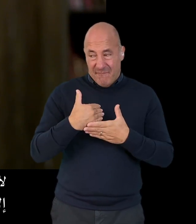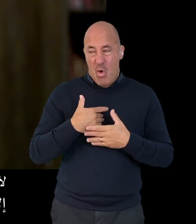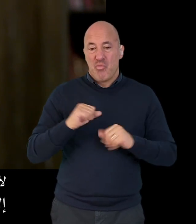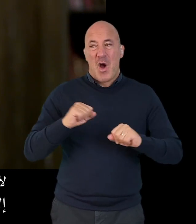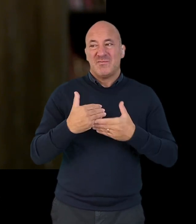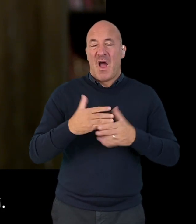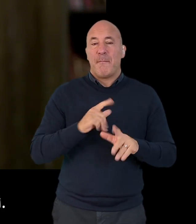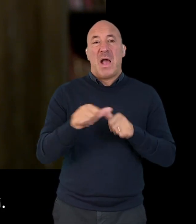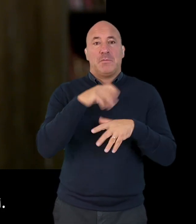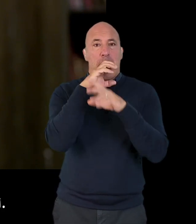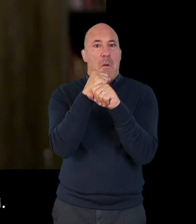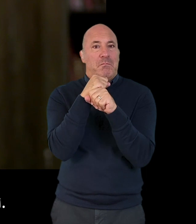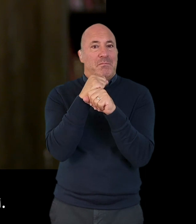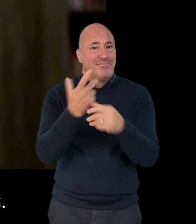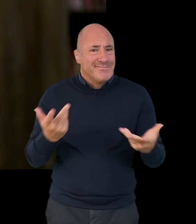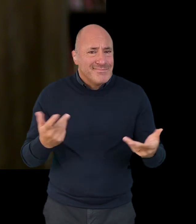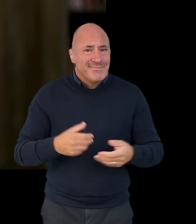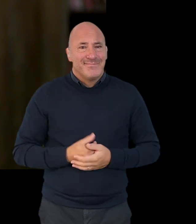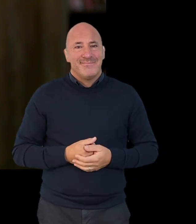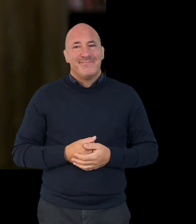until they know that they're going to be safe here.